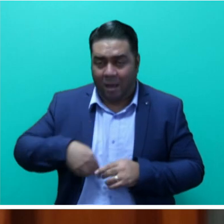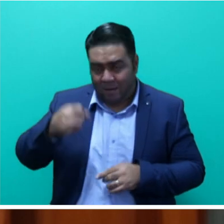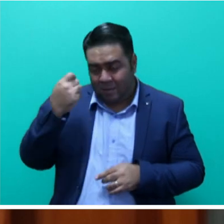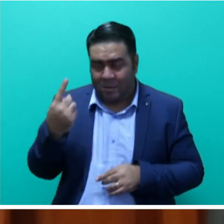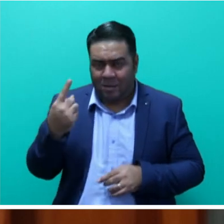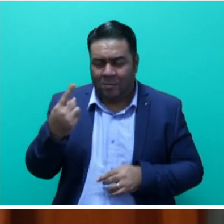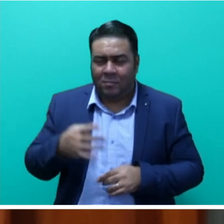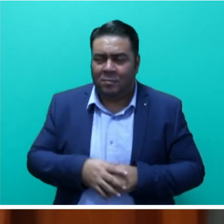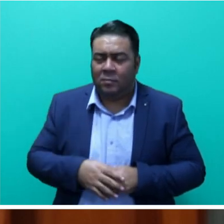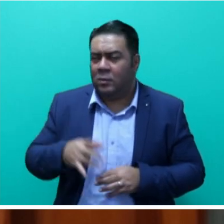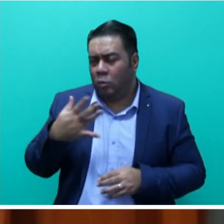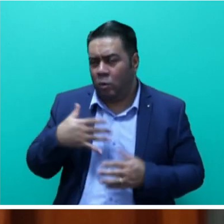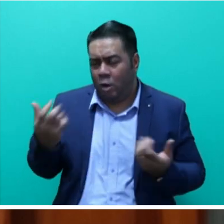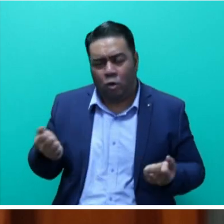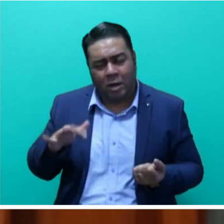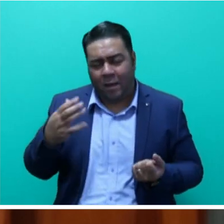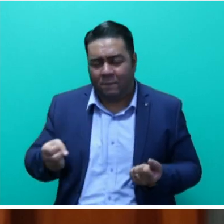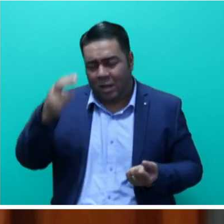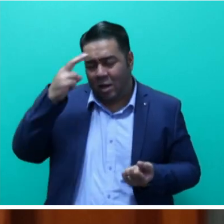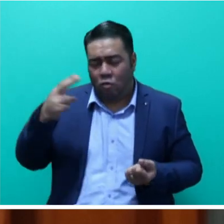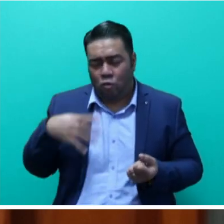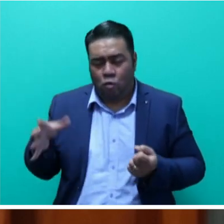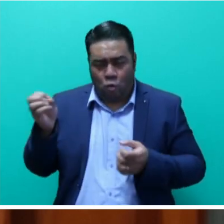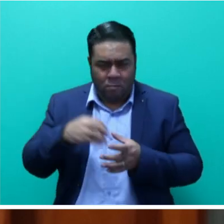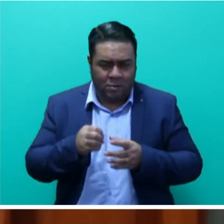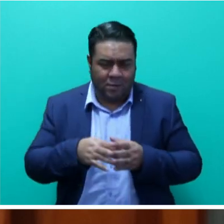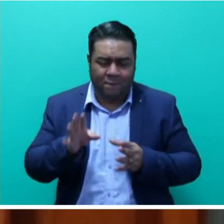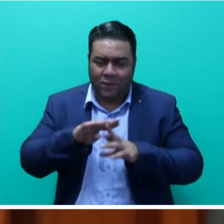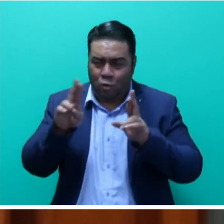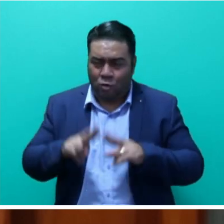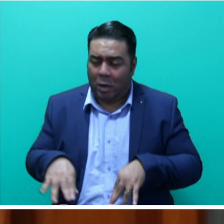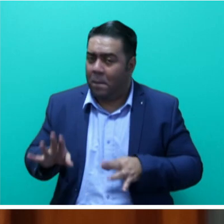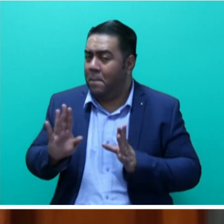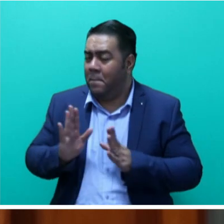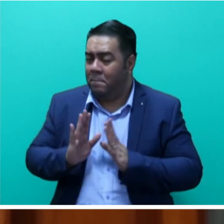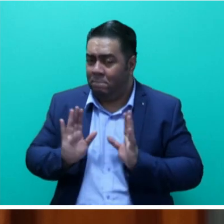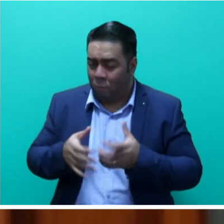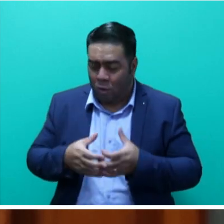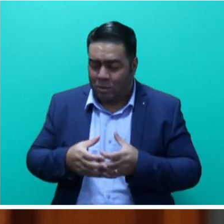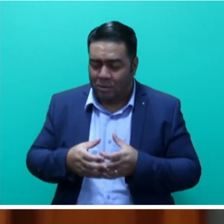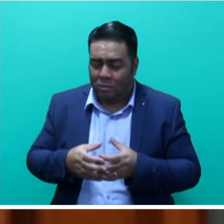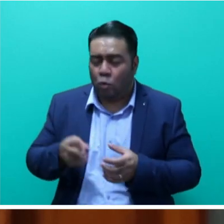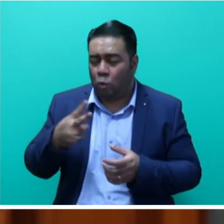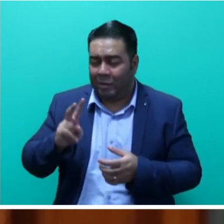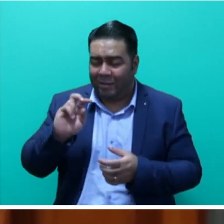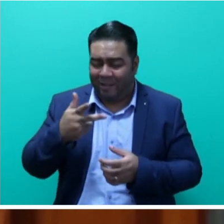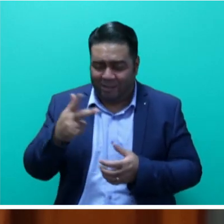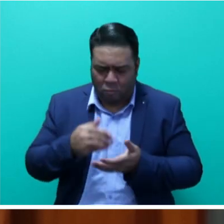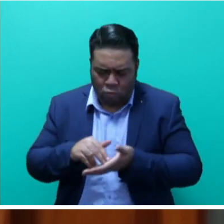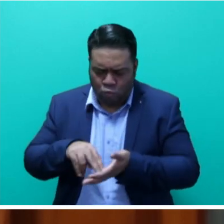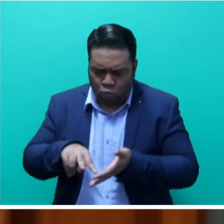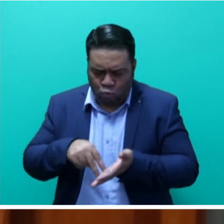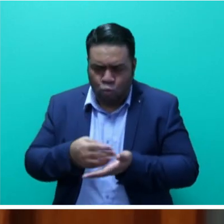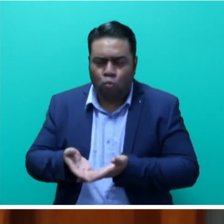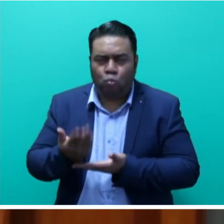like I said, we already have a National Cooperative Federation body that was established in 2018. I think the former chairman